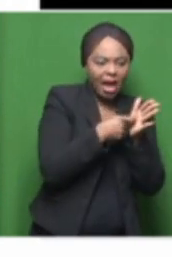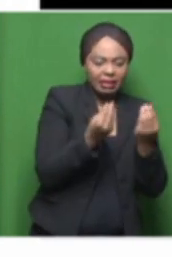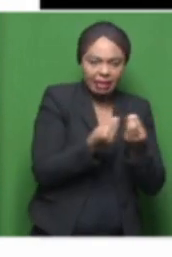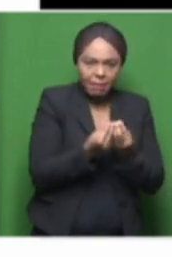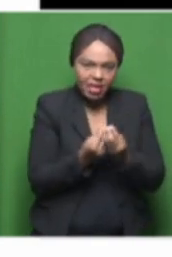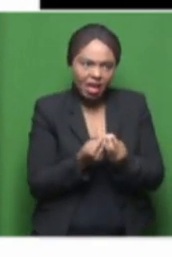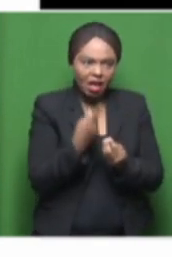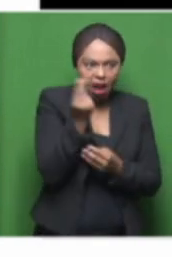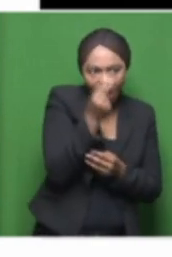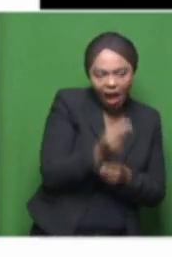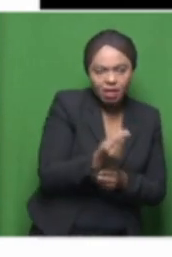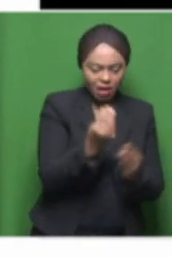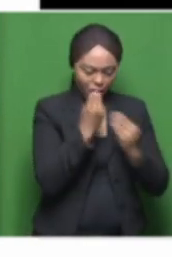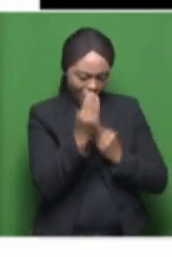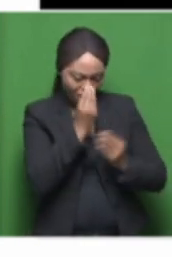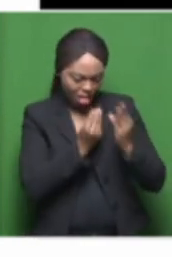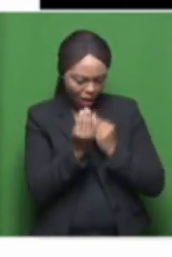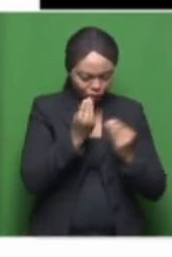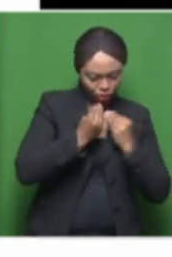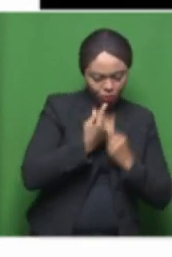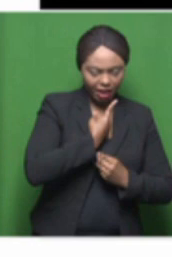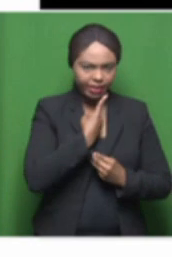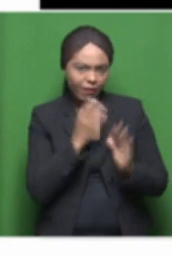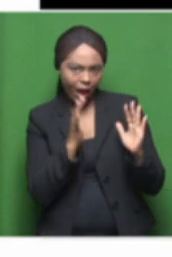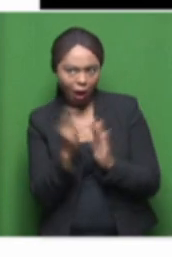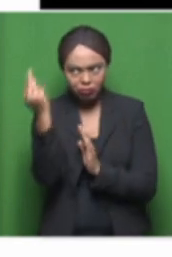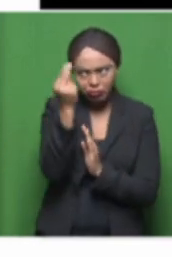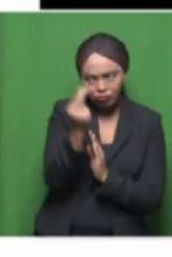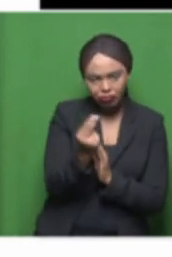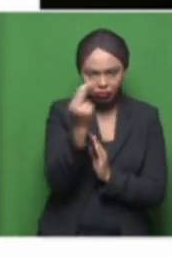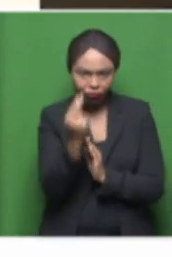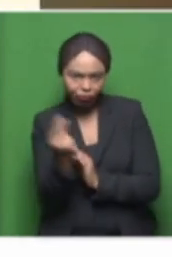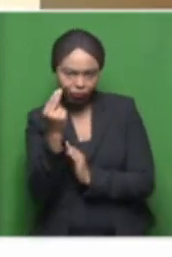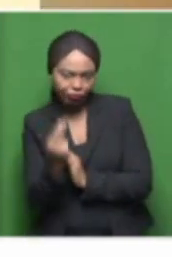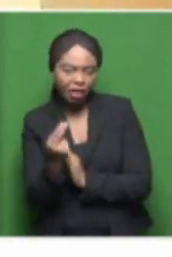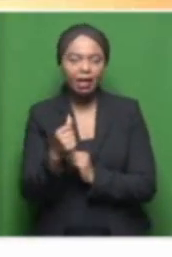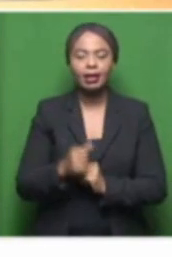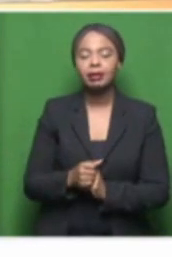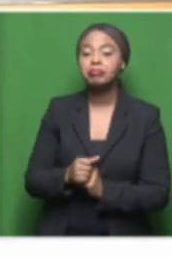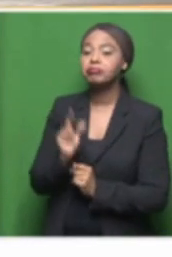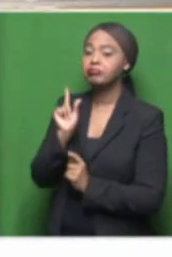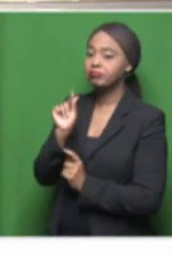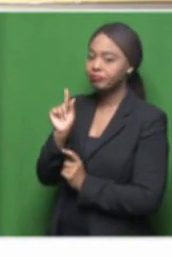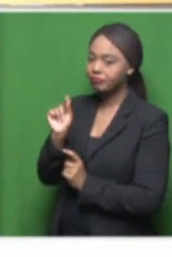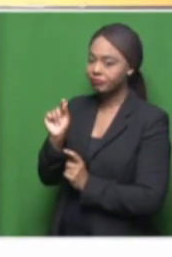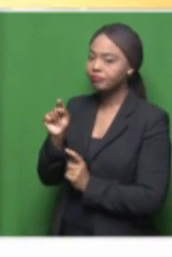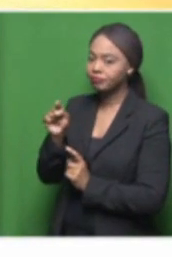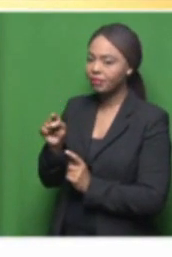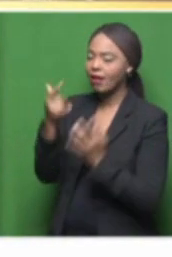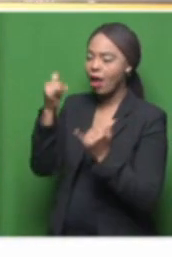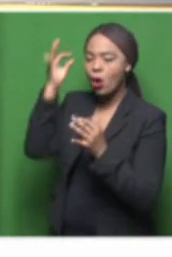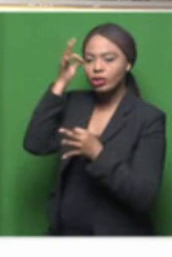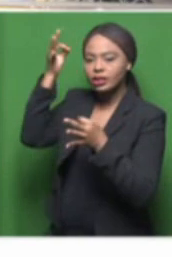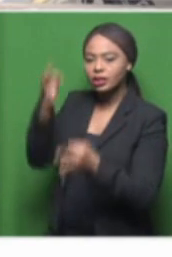uh, teaching myself about making arts. Yeah. And I want to talk about the, the decision to use